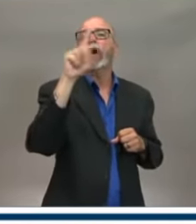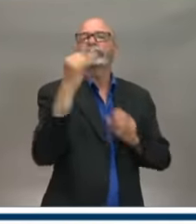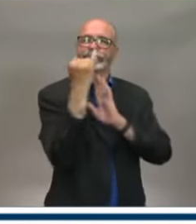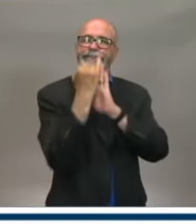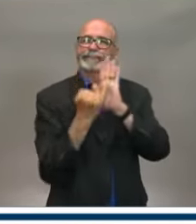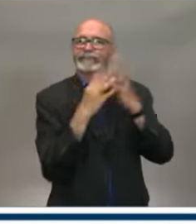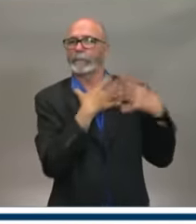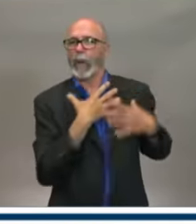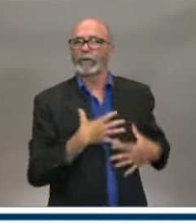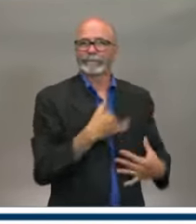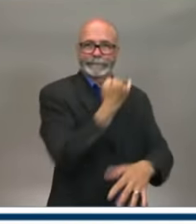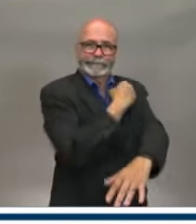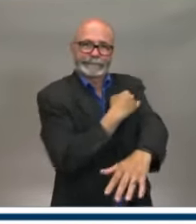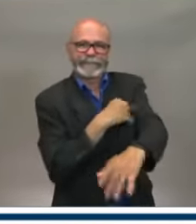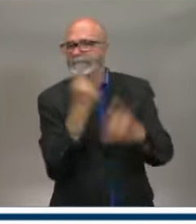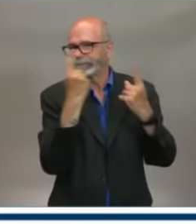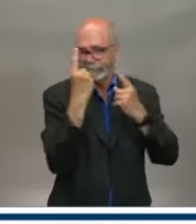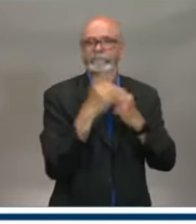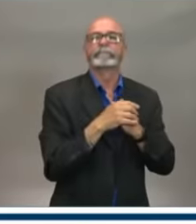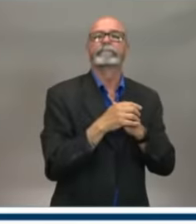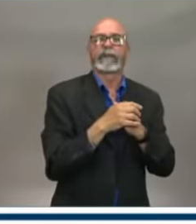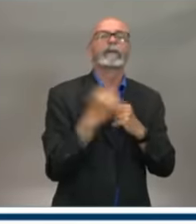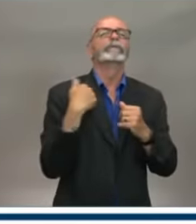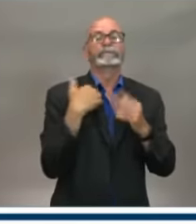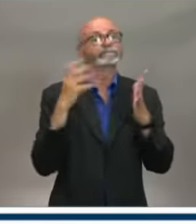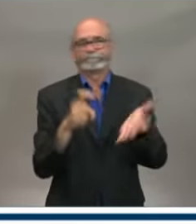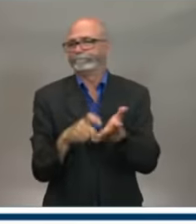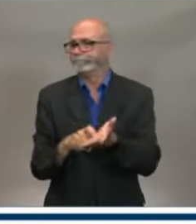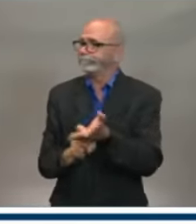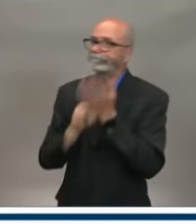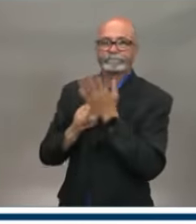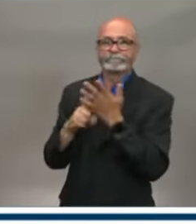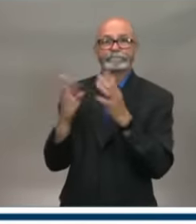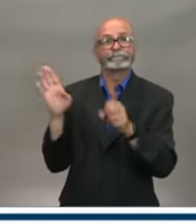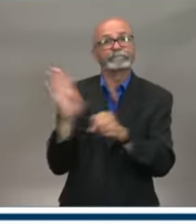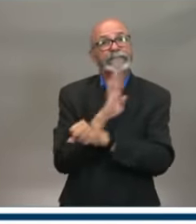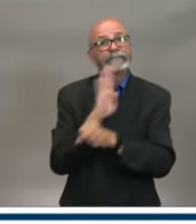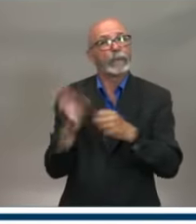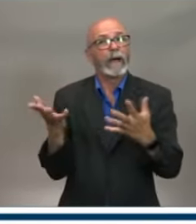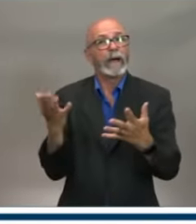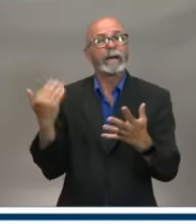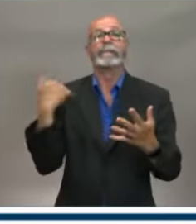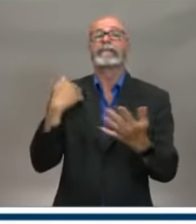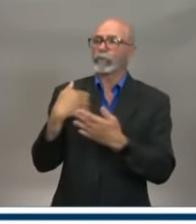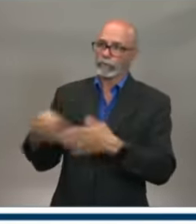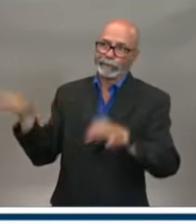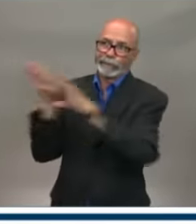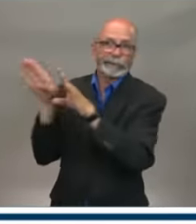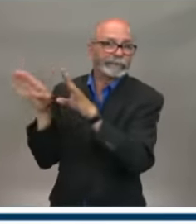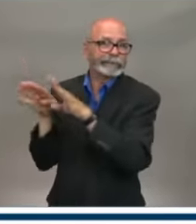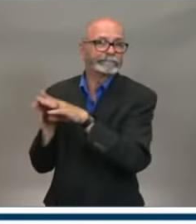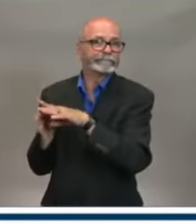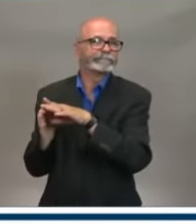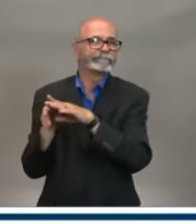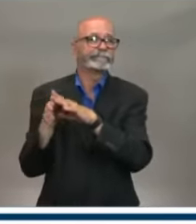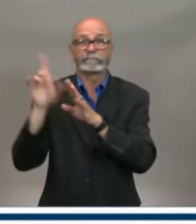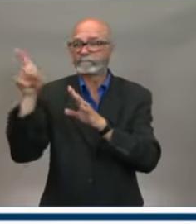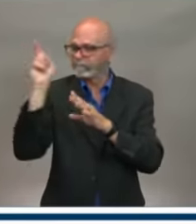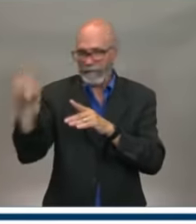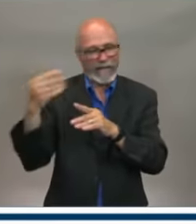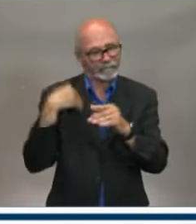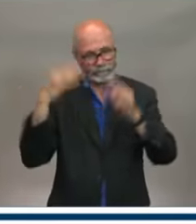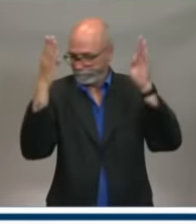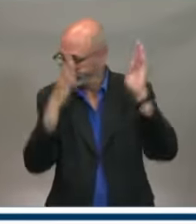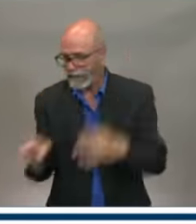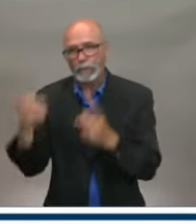there is a requirement that all the businesses that have been closed down, that there has to be a plan in place that is approved